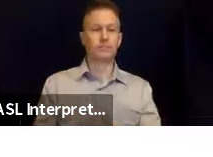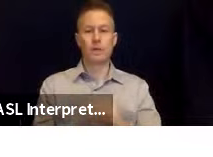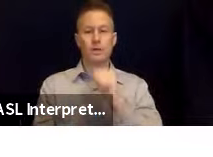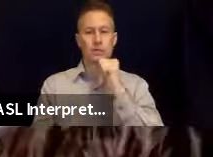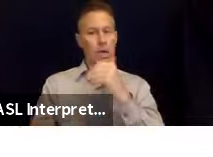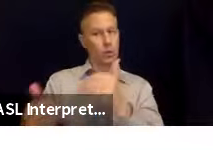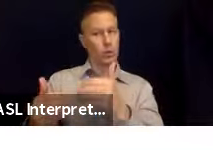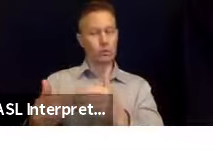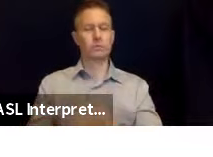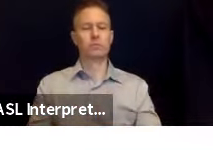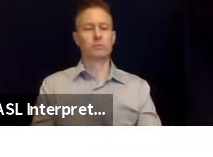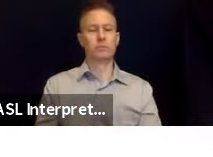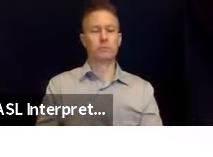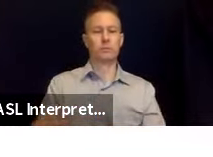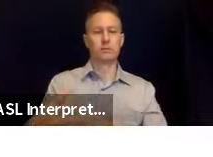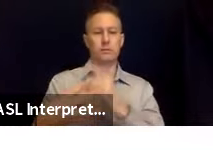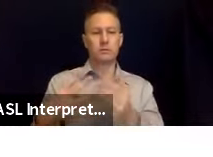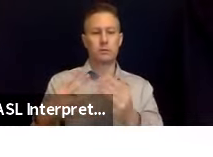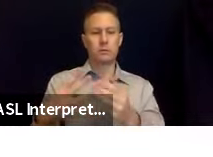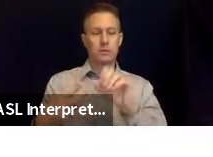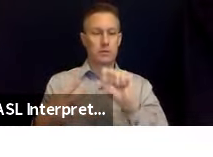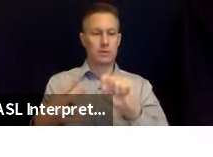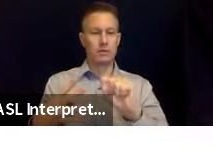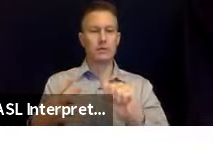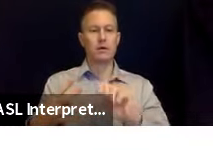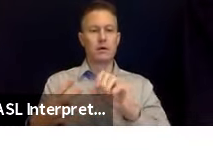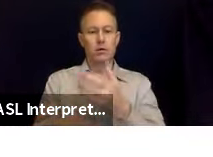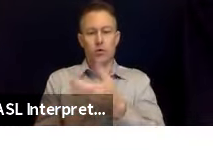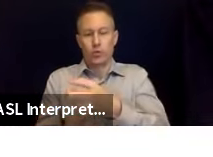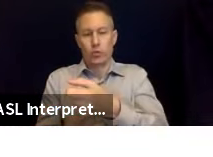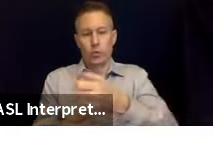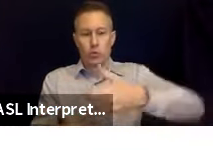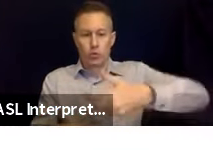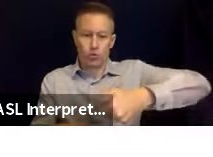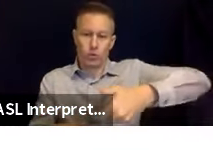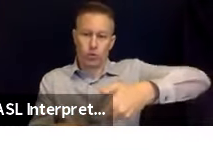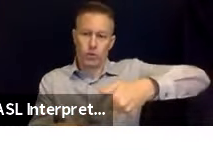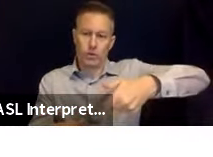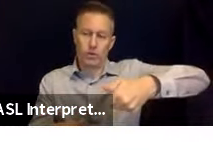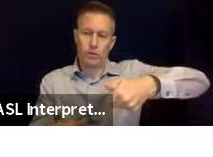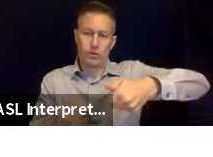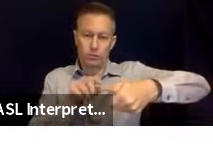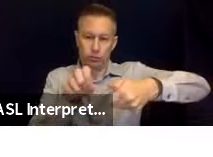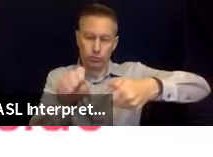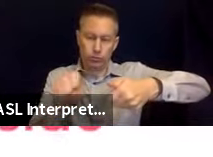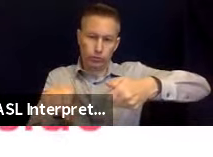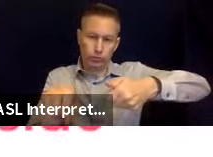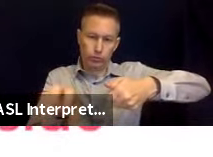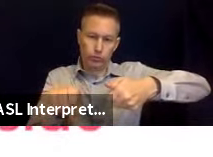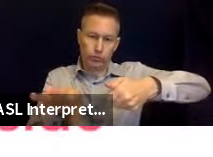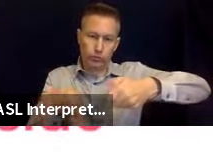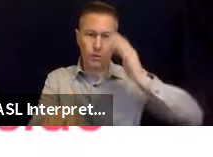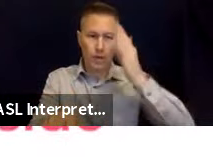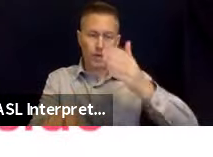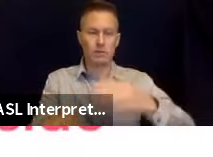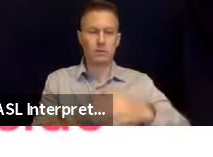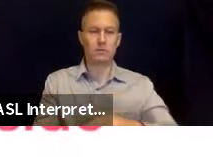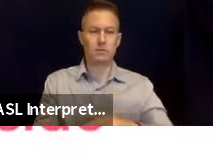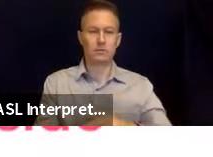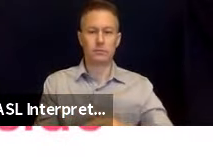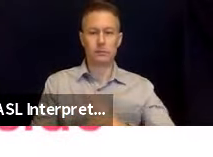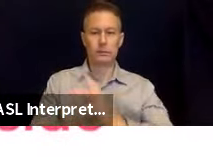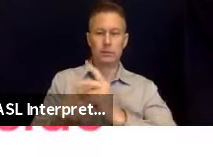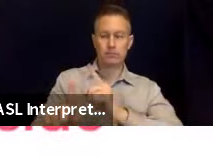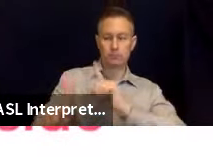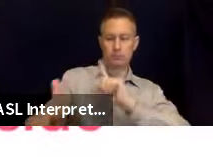Once the nozzle is aimed at the base of the fire, squeeze the levers together to begin discharge of the fire extinguishing agent. Maintain your distance from the fire and